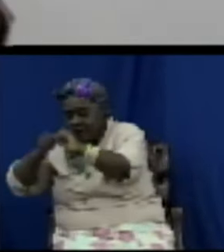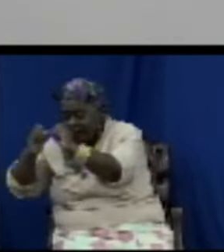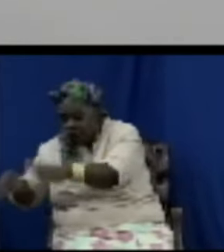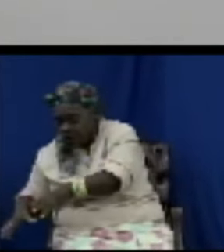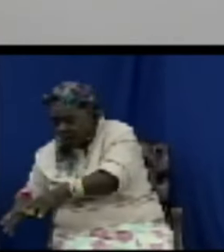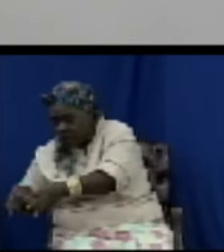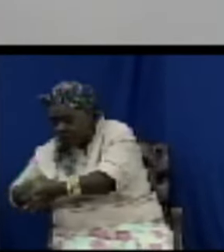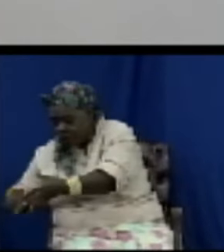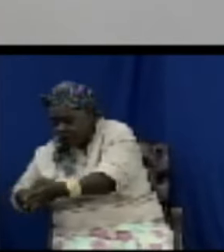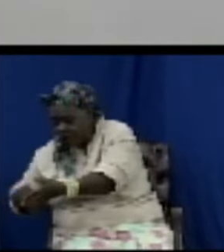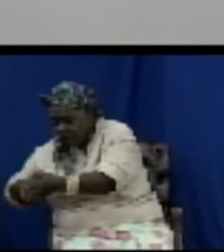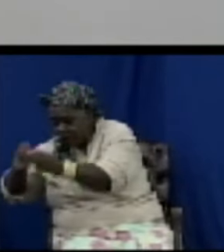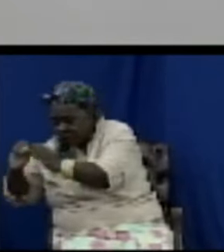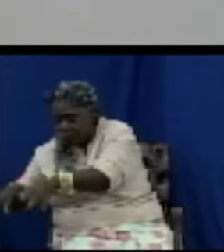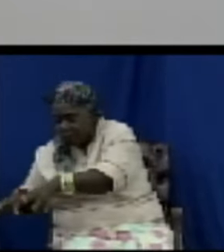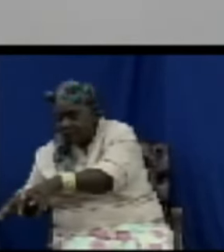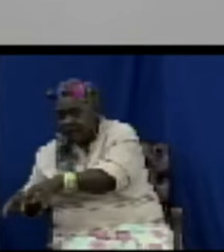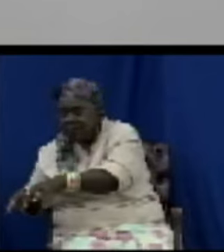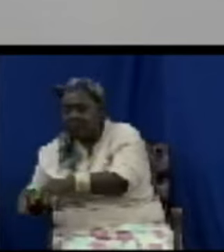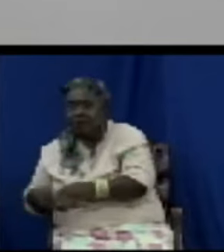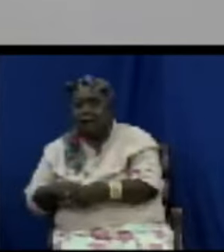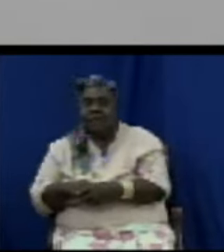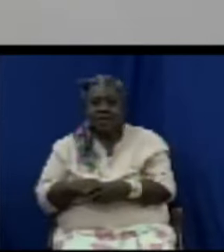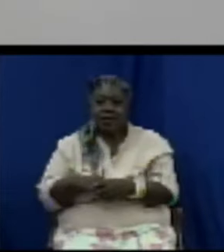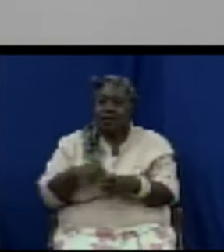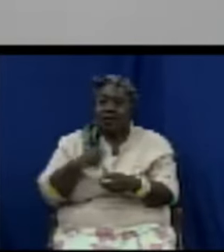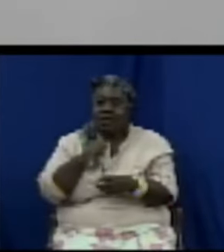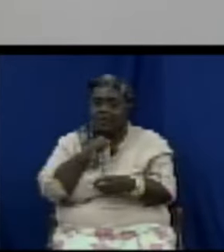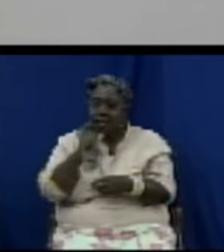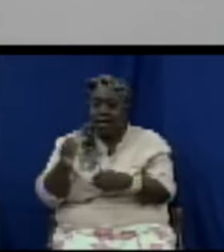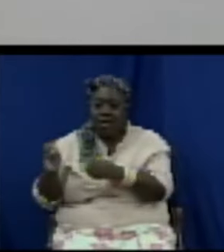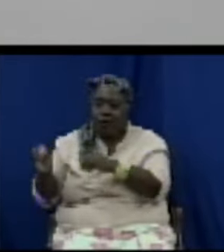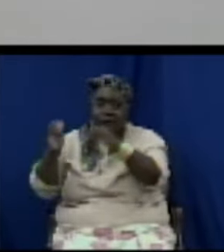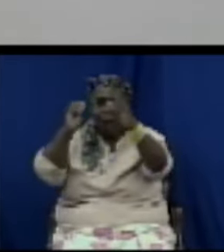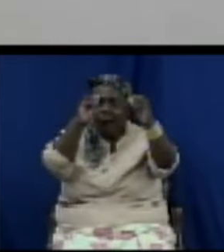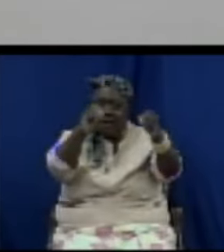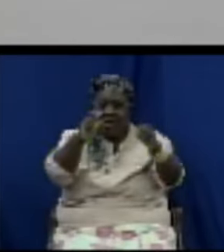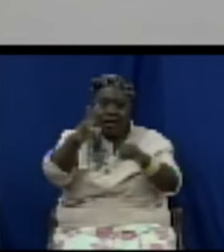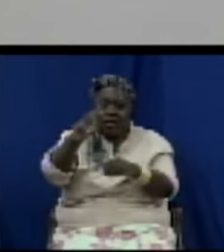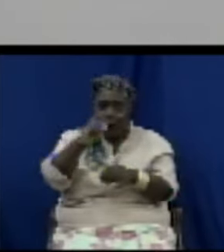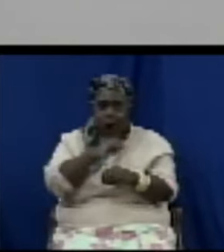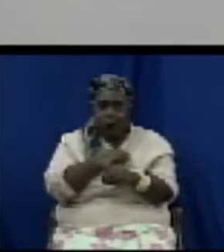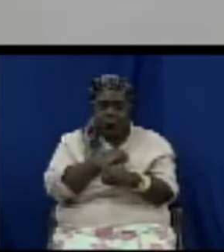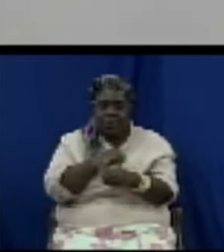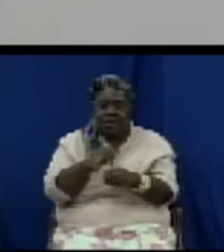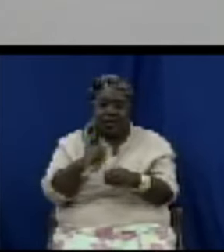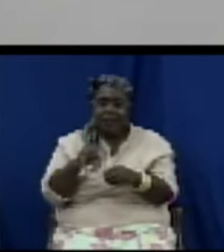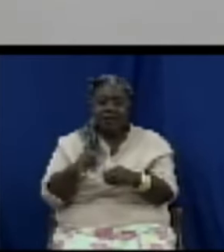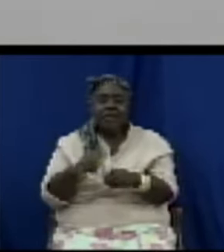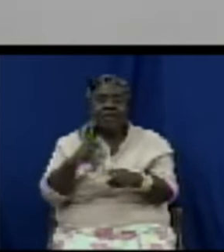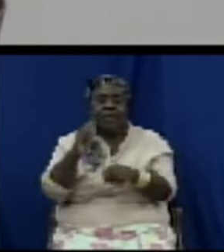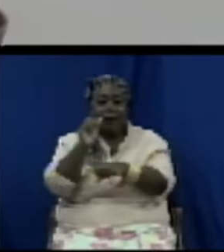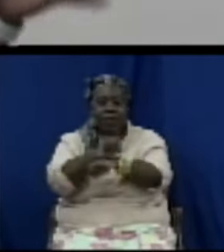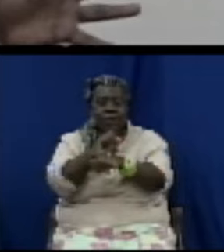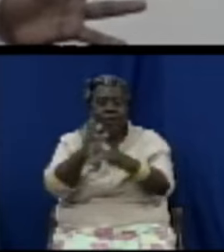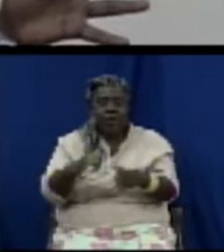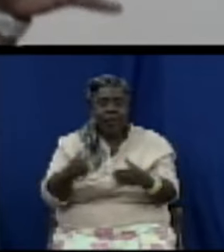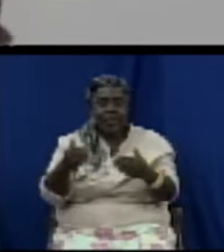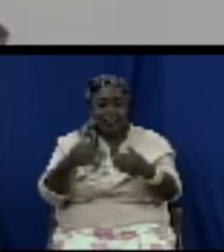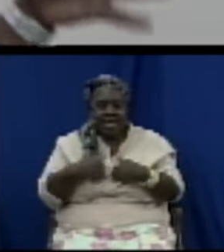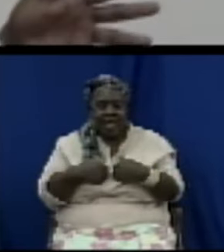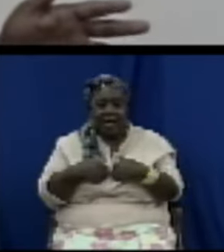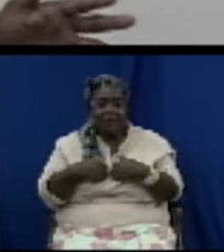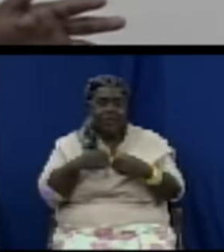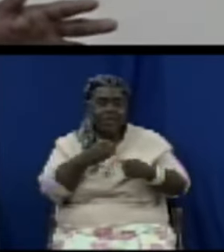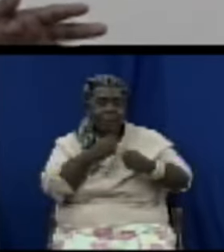and then they end up on the shelf it's destroying the goods and having the power the officers having the power to demand